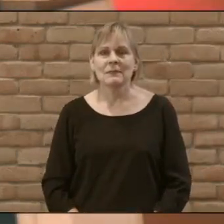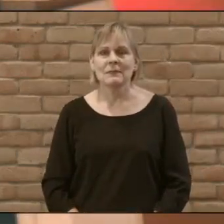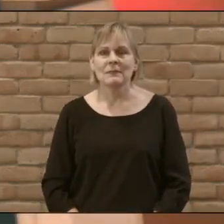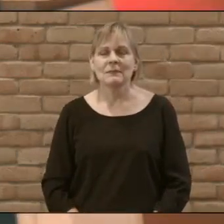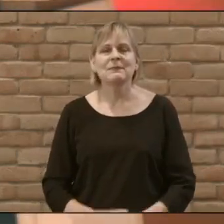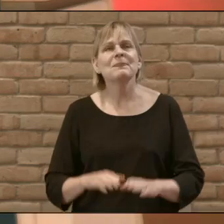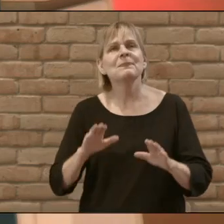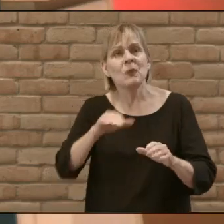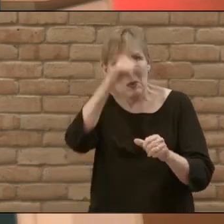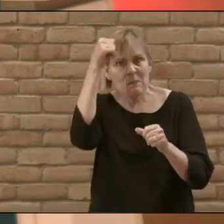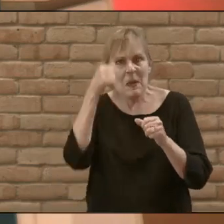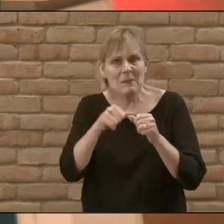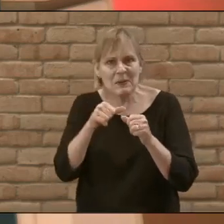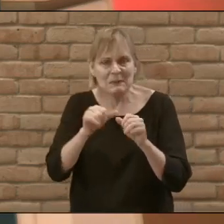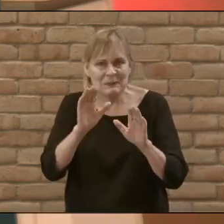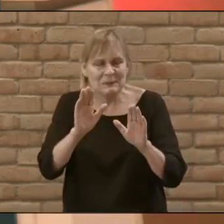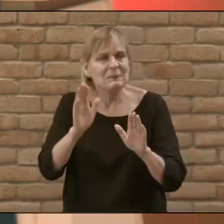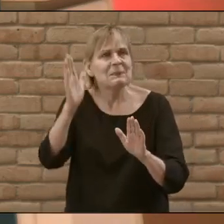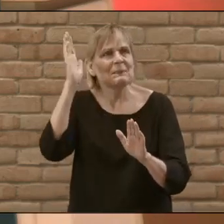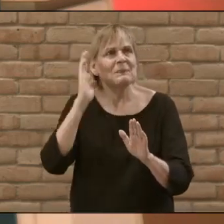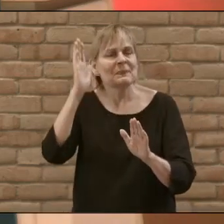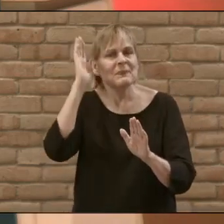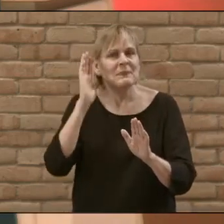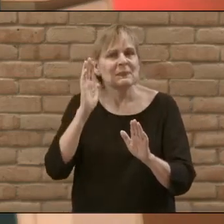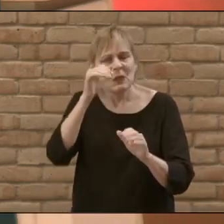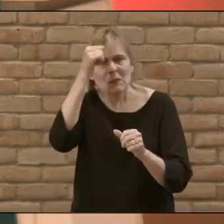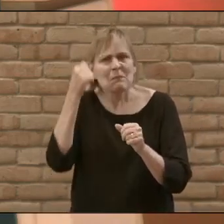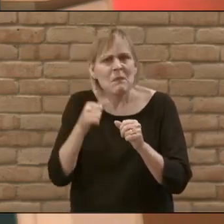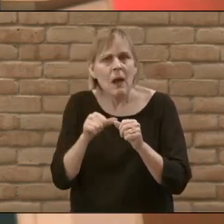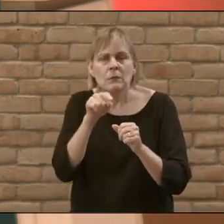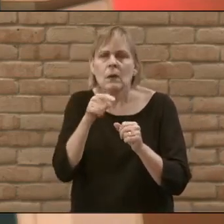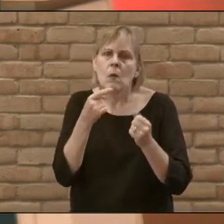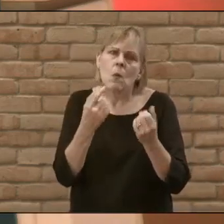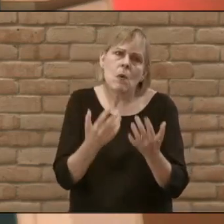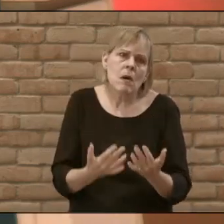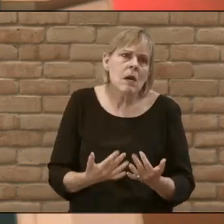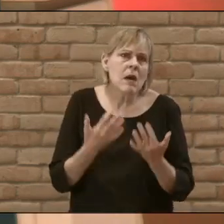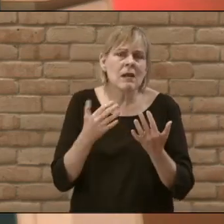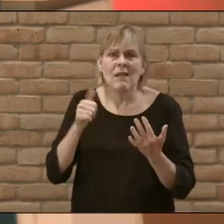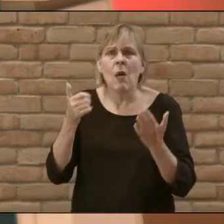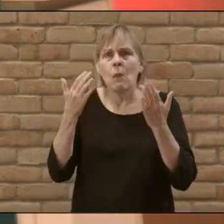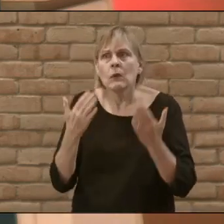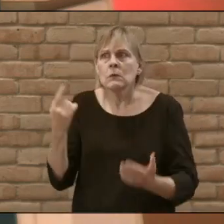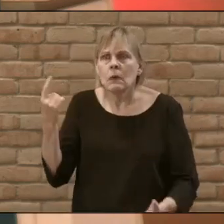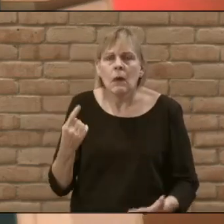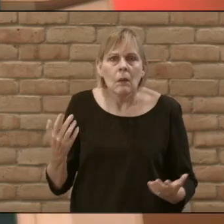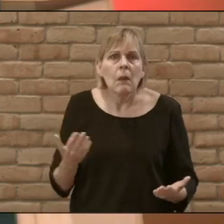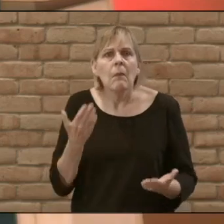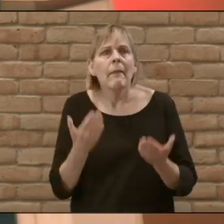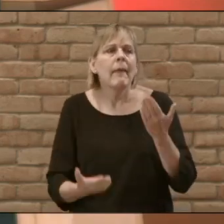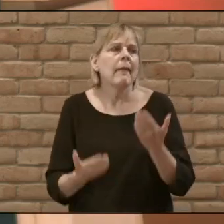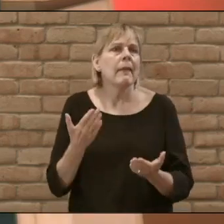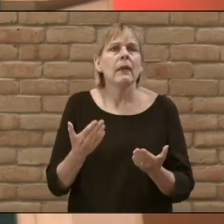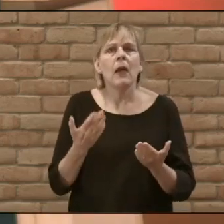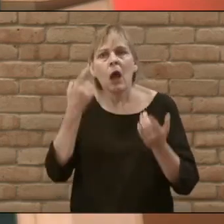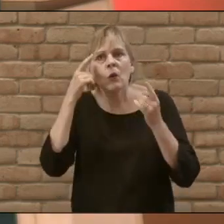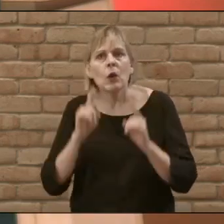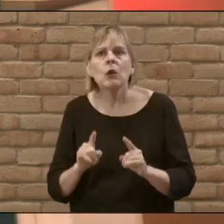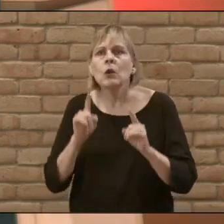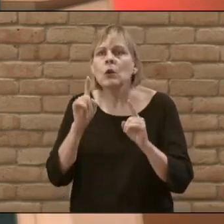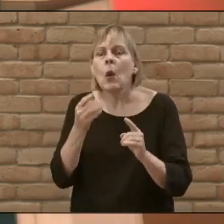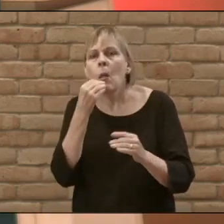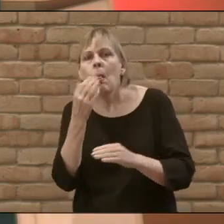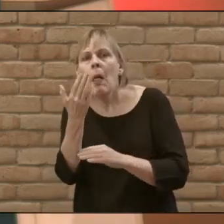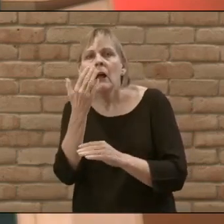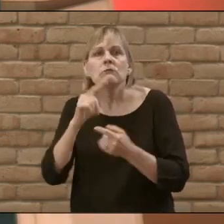Remember back with me to a time when you found yourself waiting on someone else. Perhaps you had agreed to walk over and grab